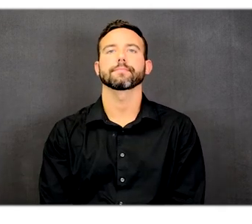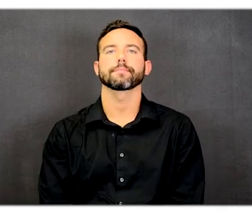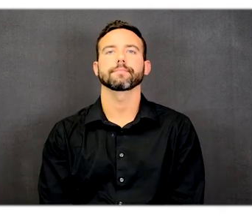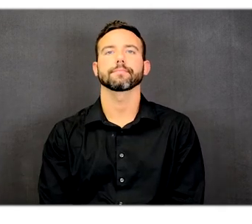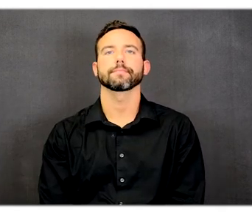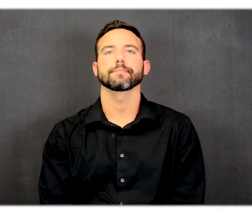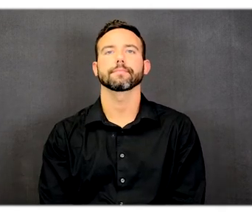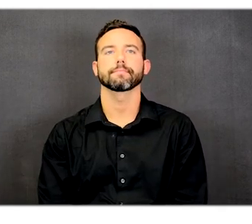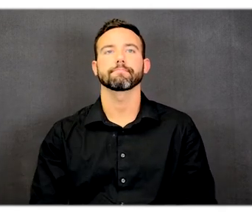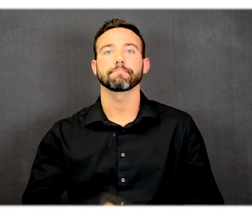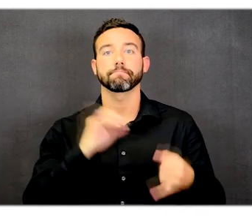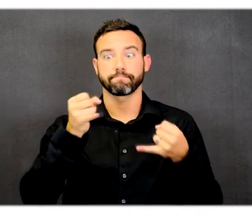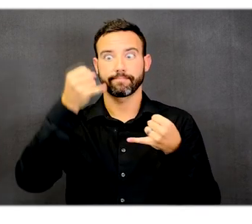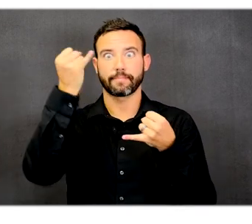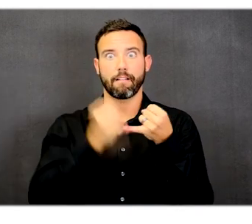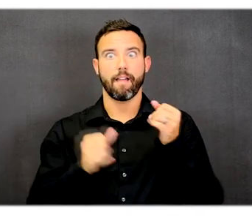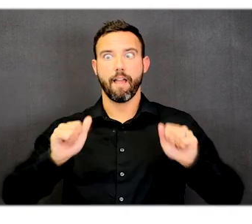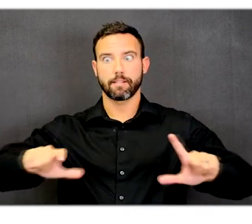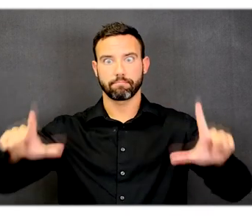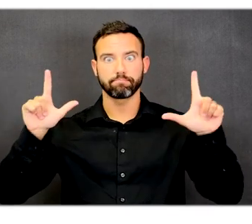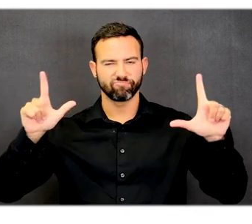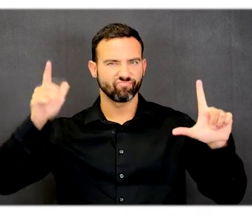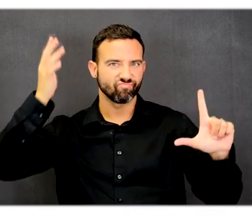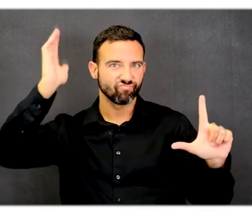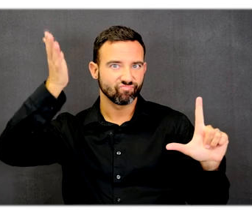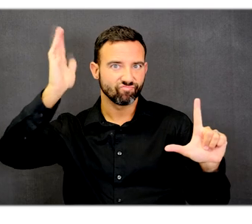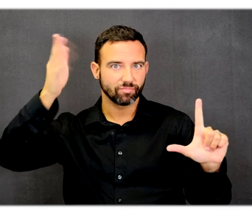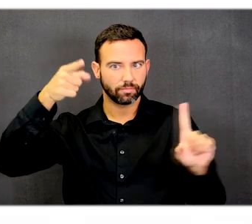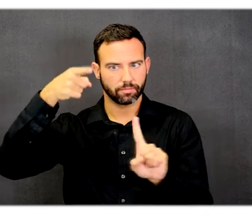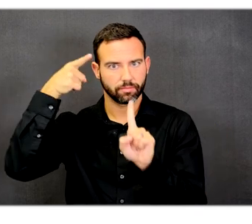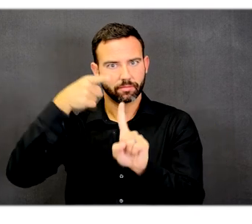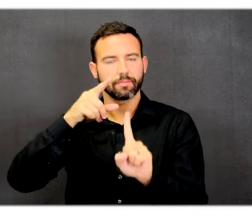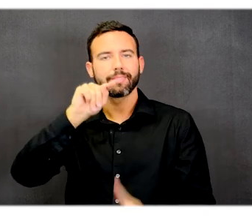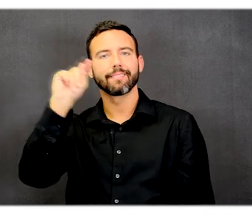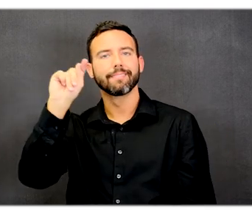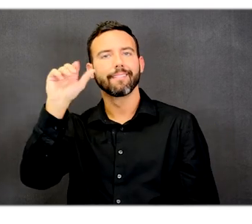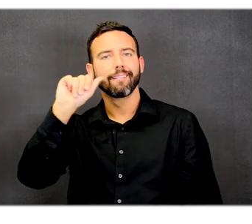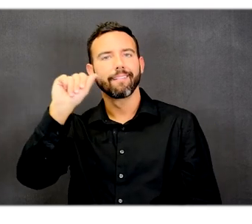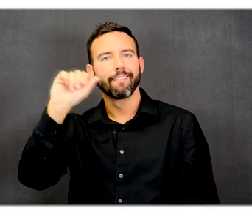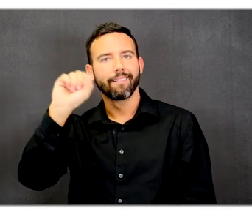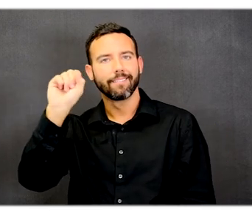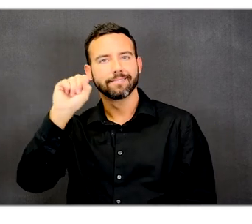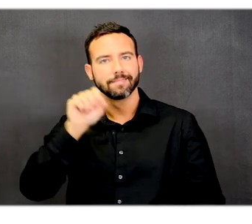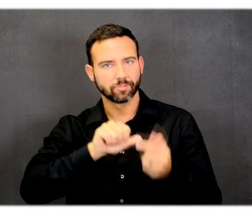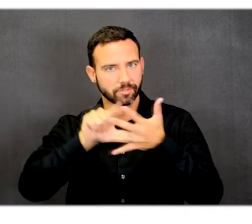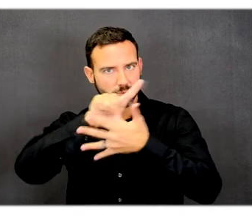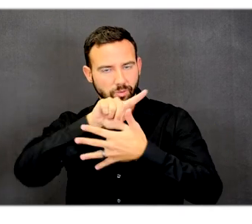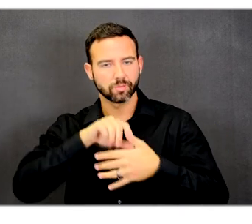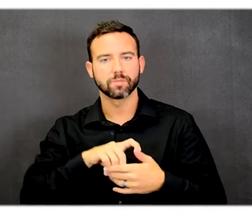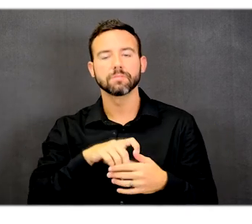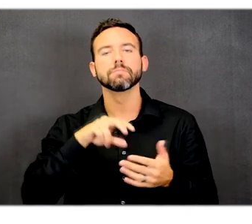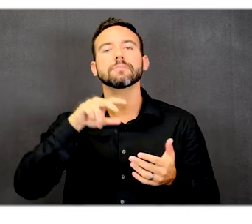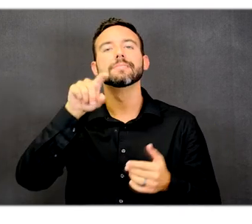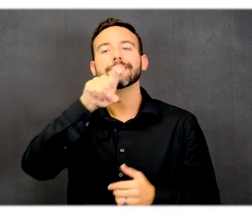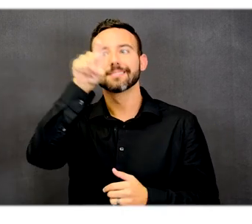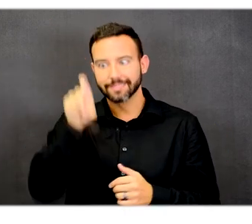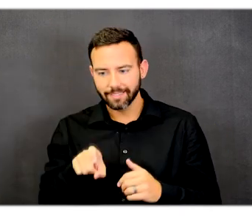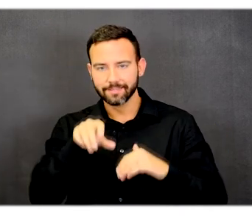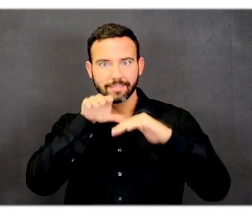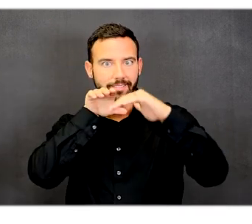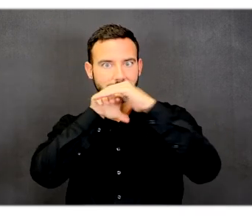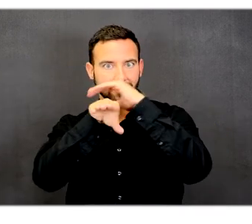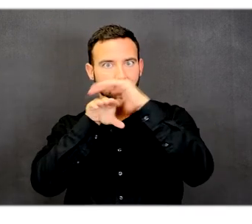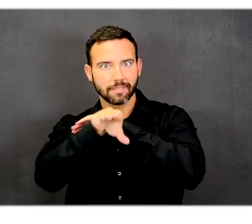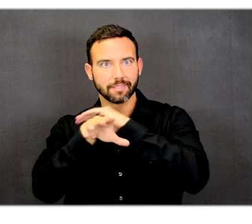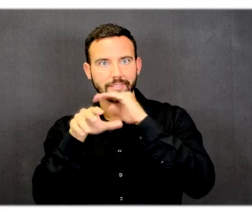The final slide of the presentation refers to the TAS Review. The Texas Accessibility